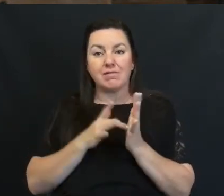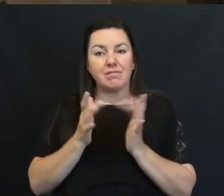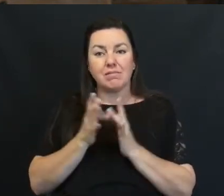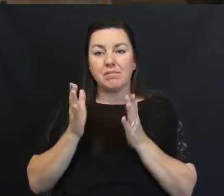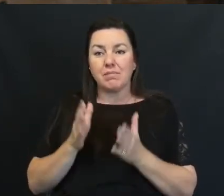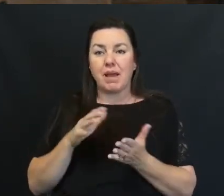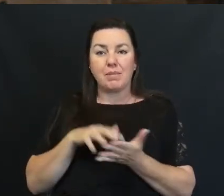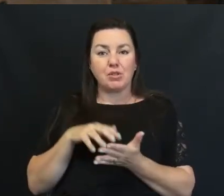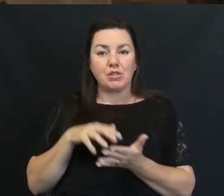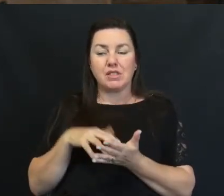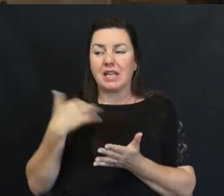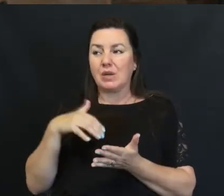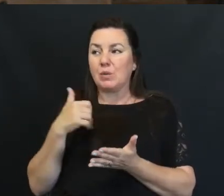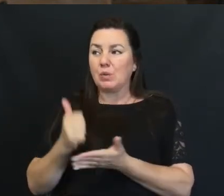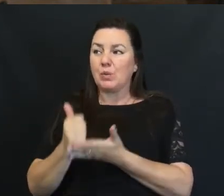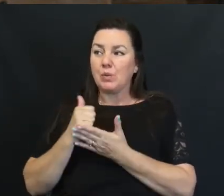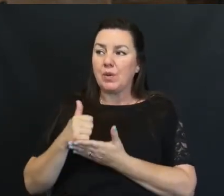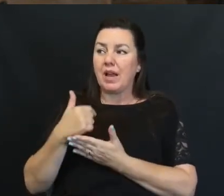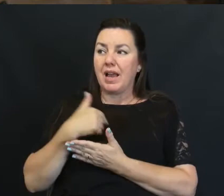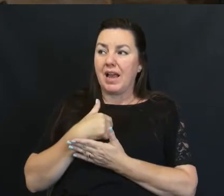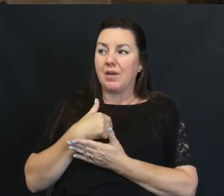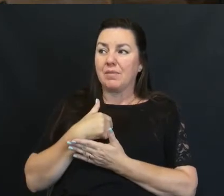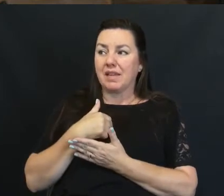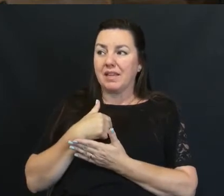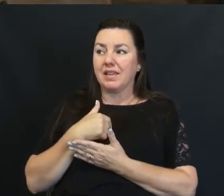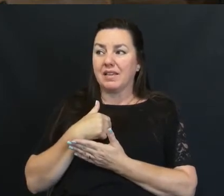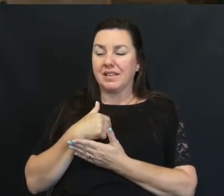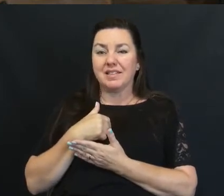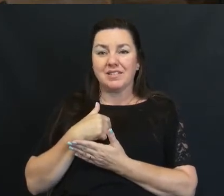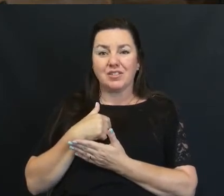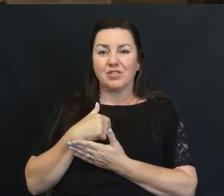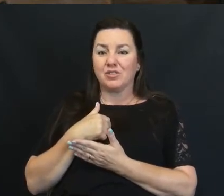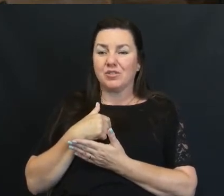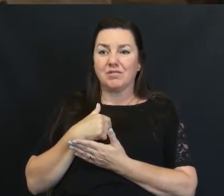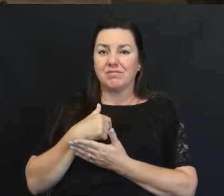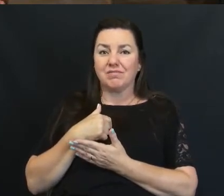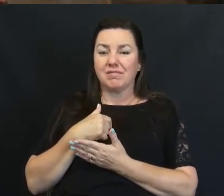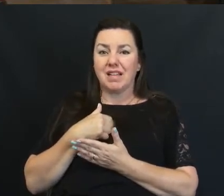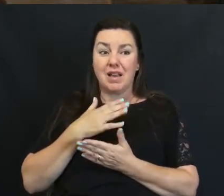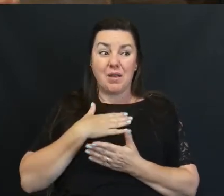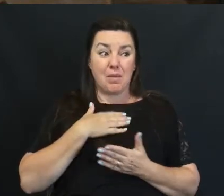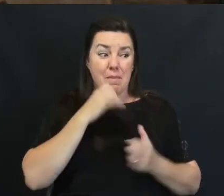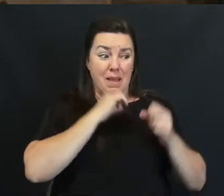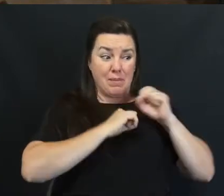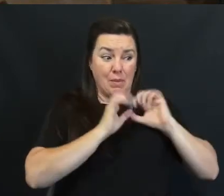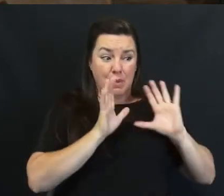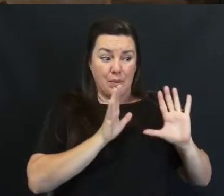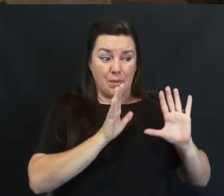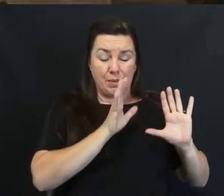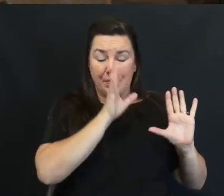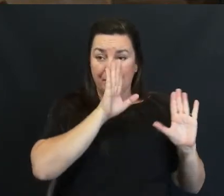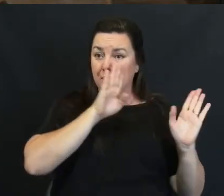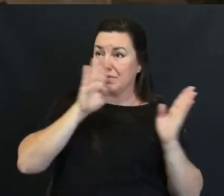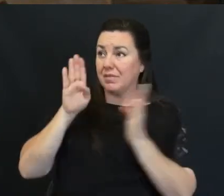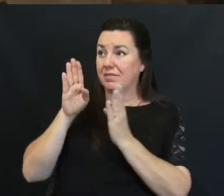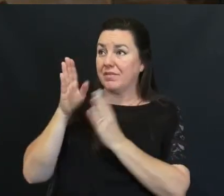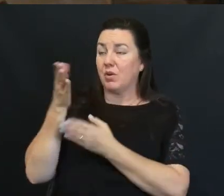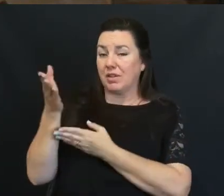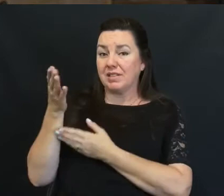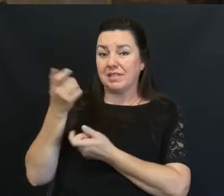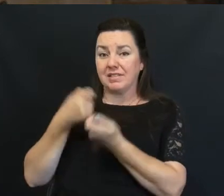study It helped me To be unfocused On my sorrows To Sandy